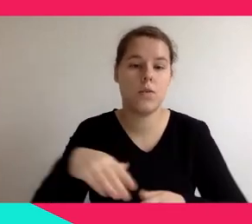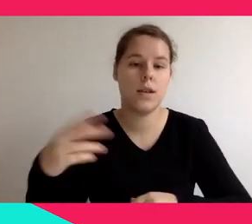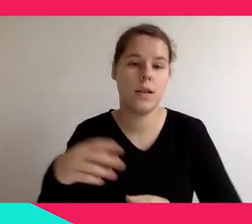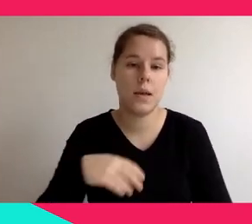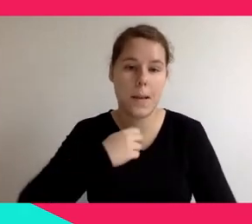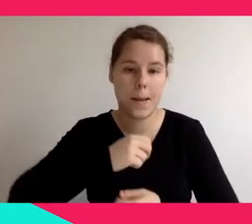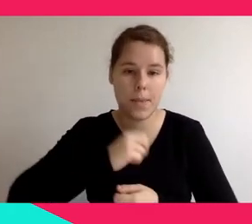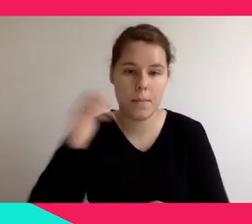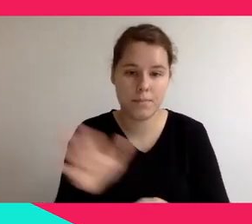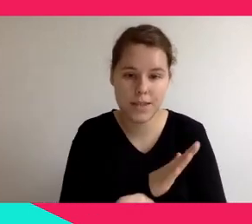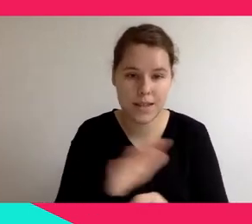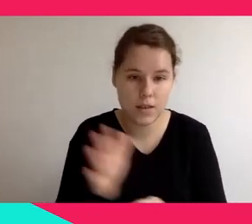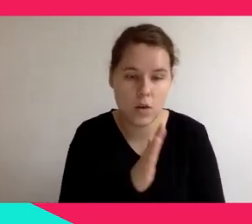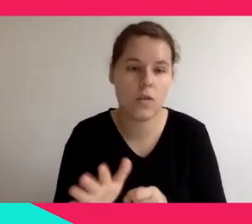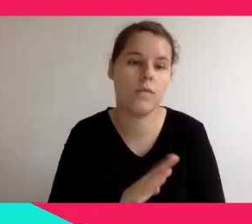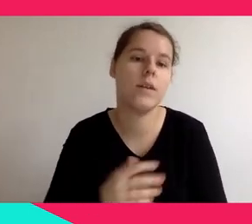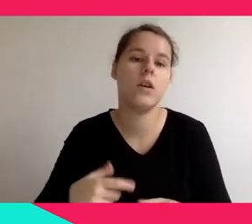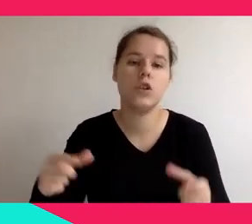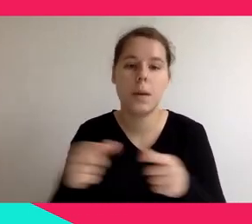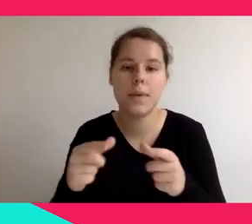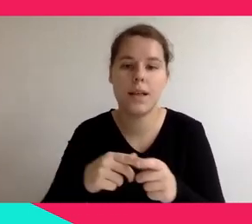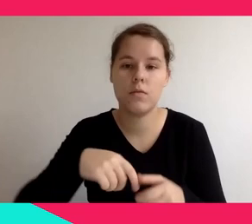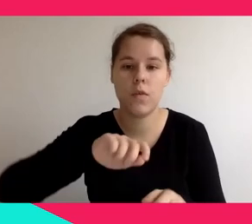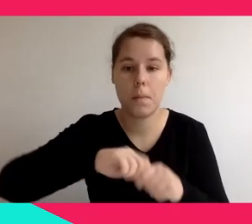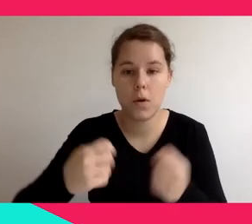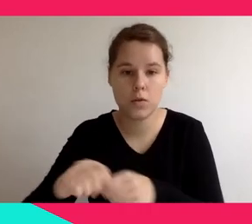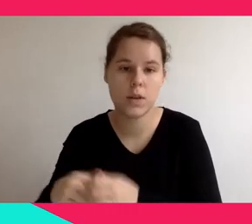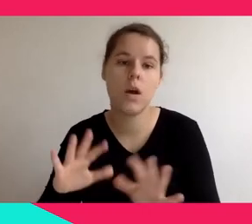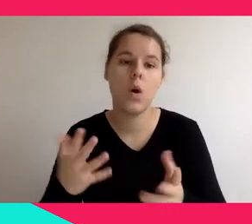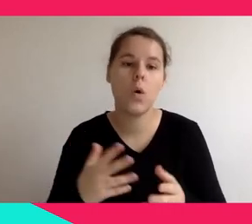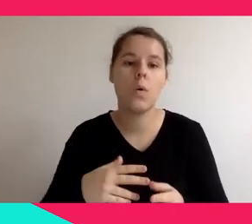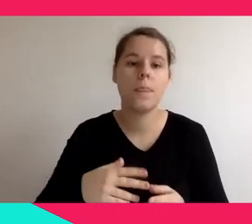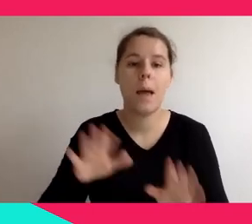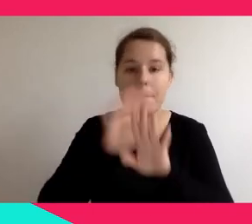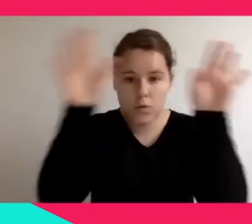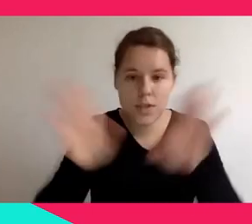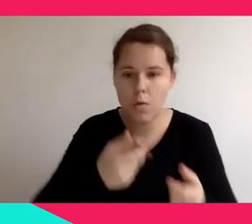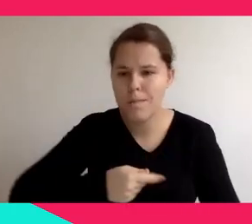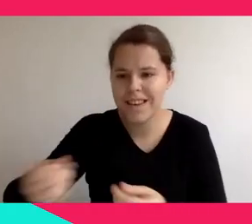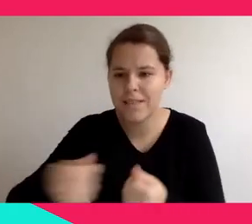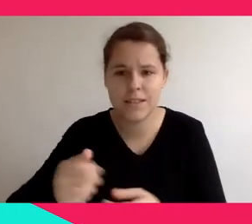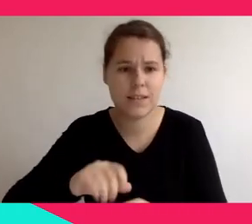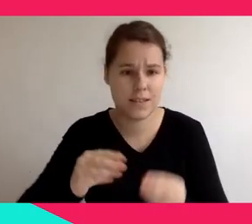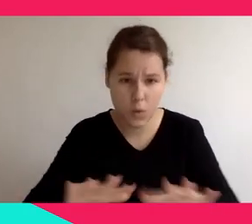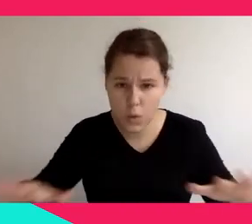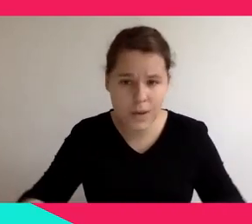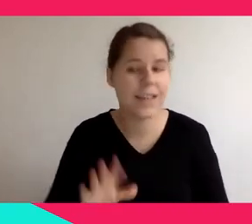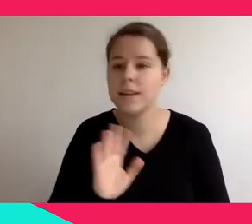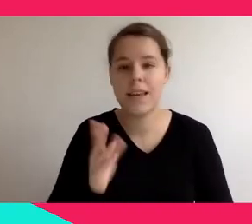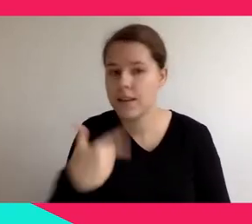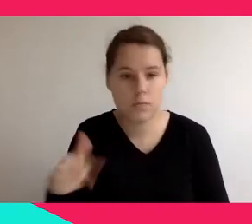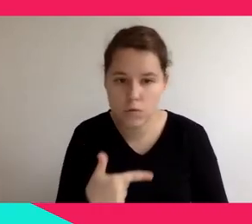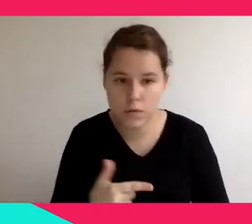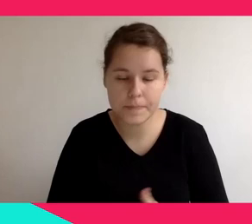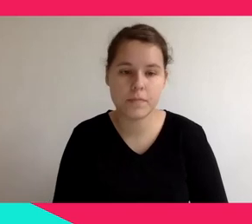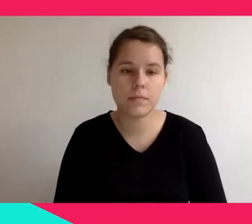to invest a lot to be able to operate and to get those revenue. So